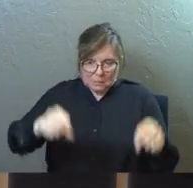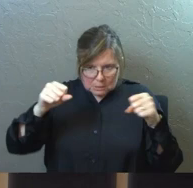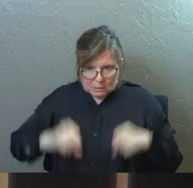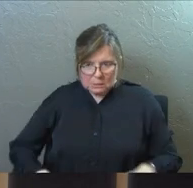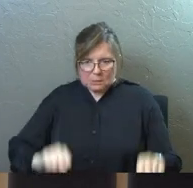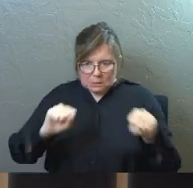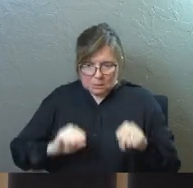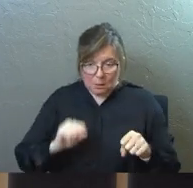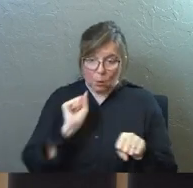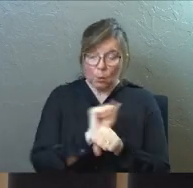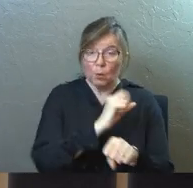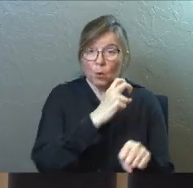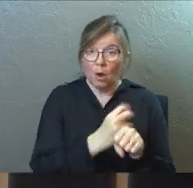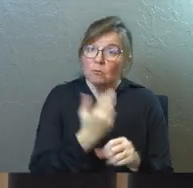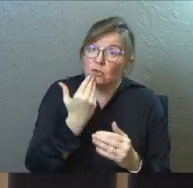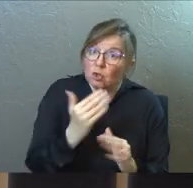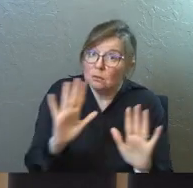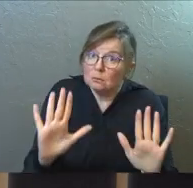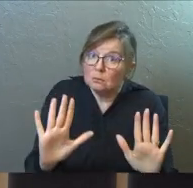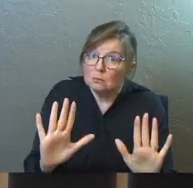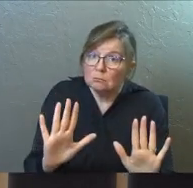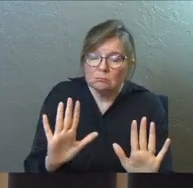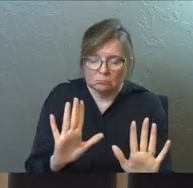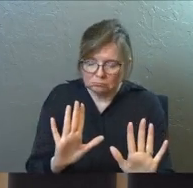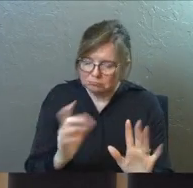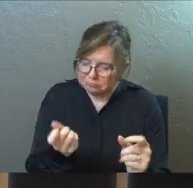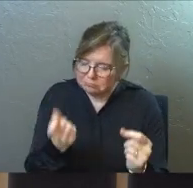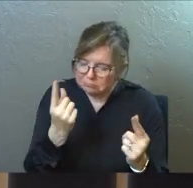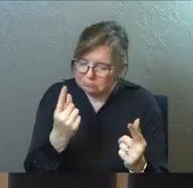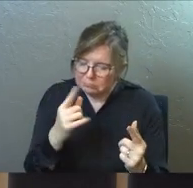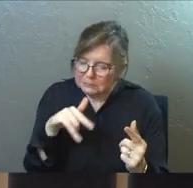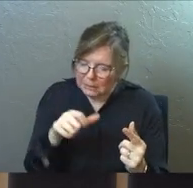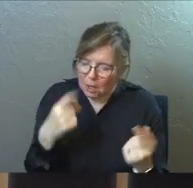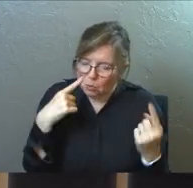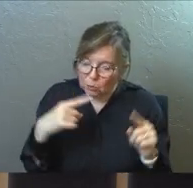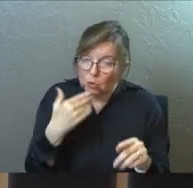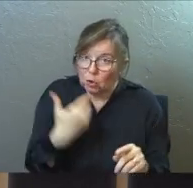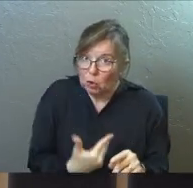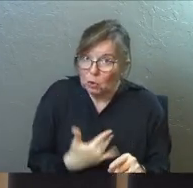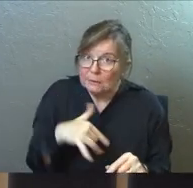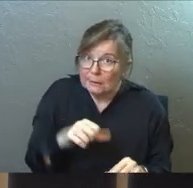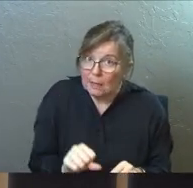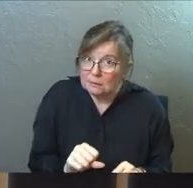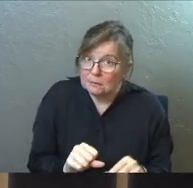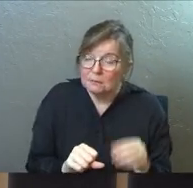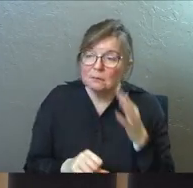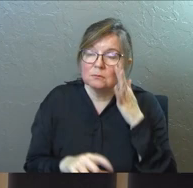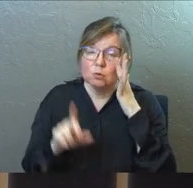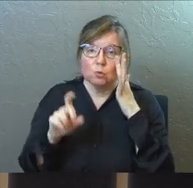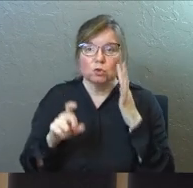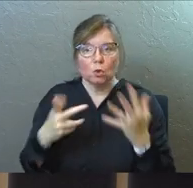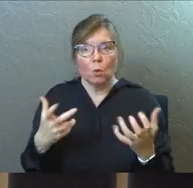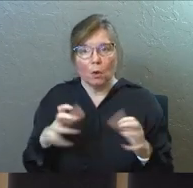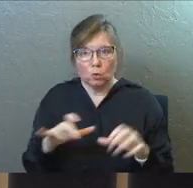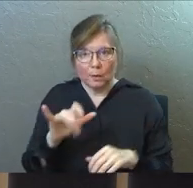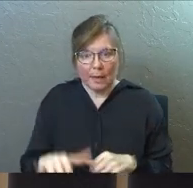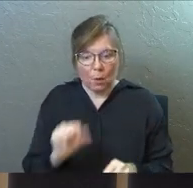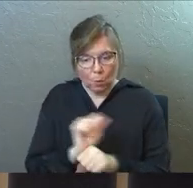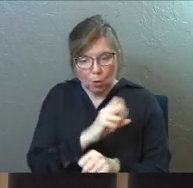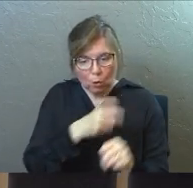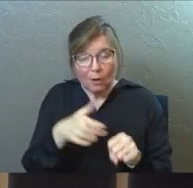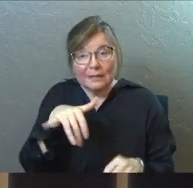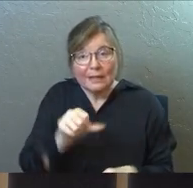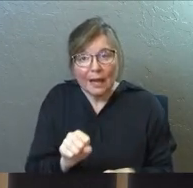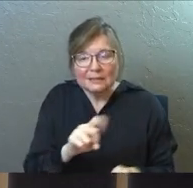working hard, those are good things, by the way. I'm not trying to poo-poo that at all. Like, that's good stuff. We should want to do that.